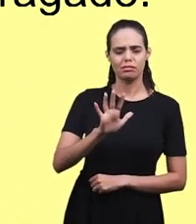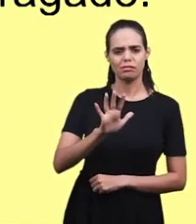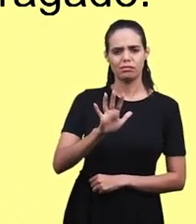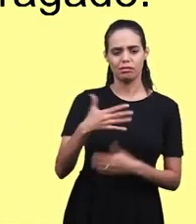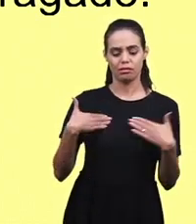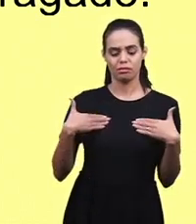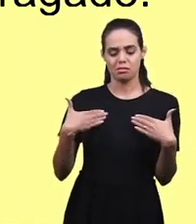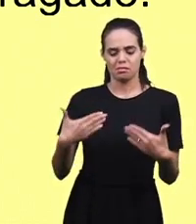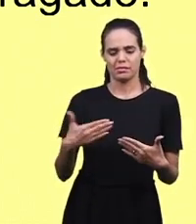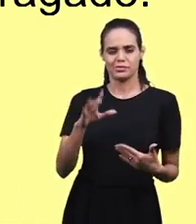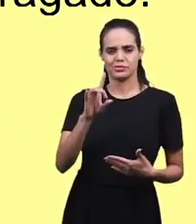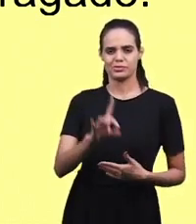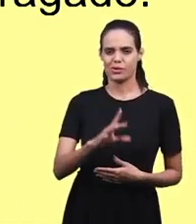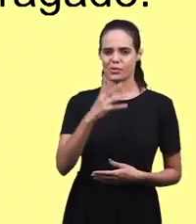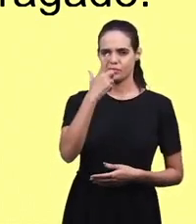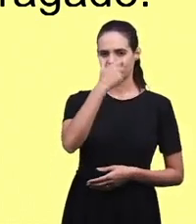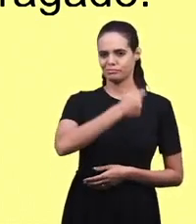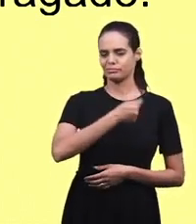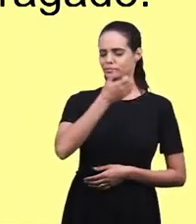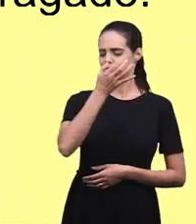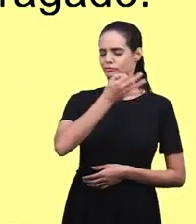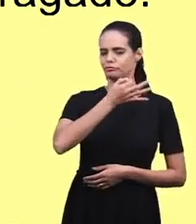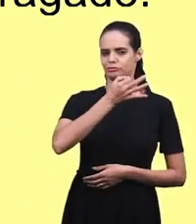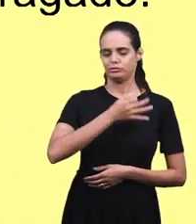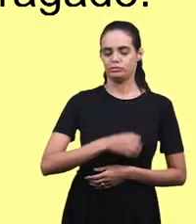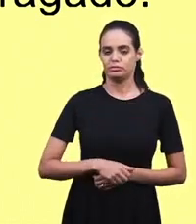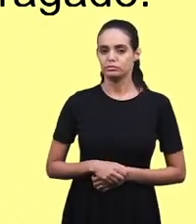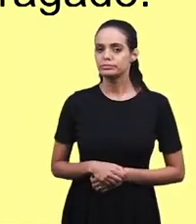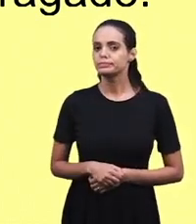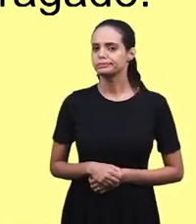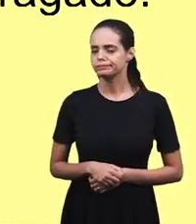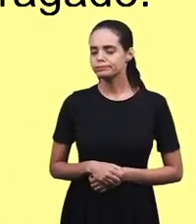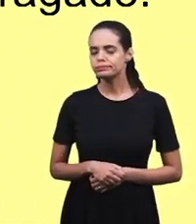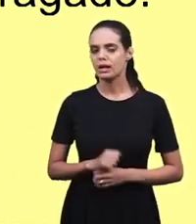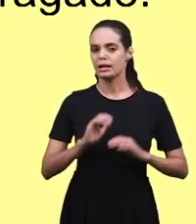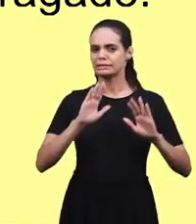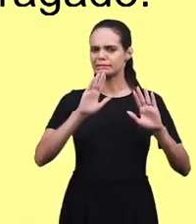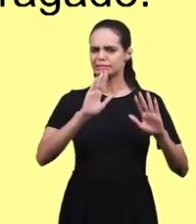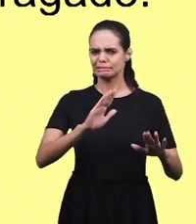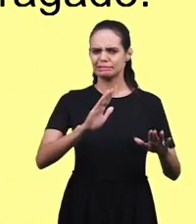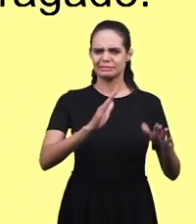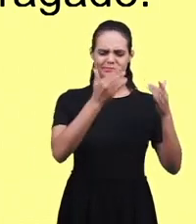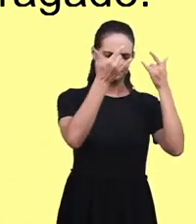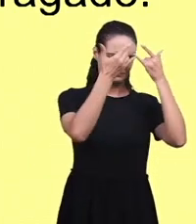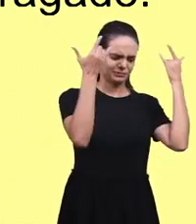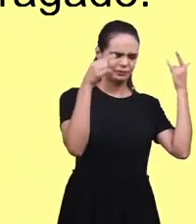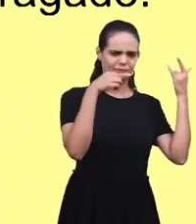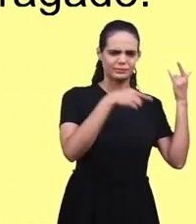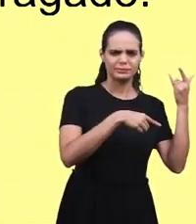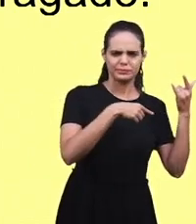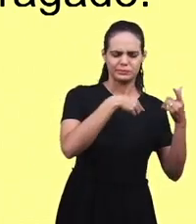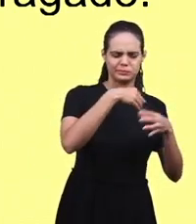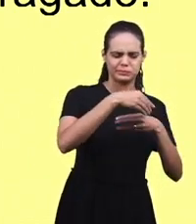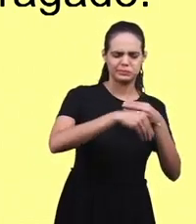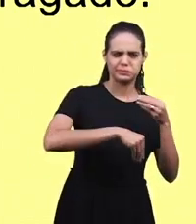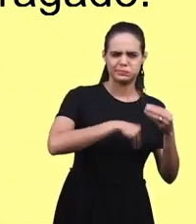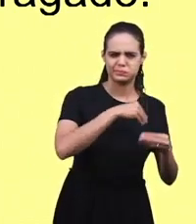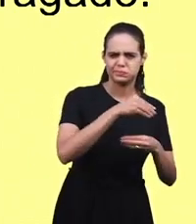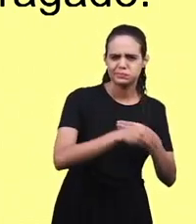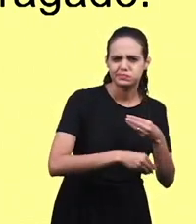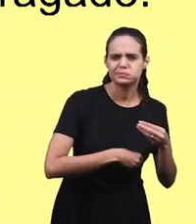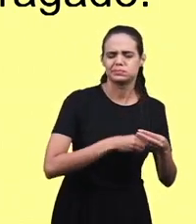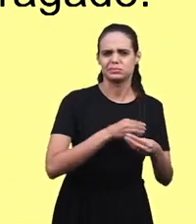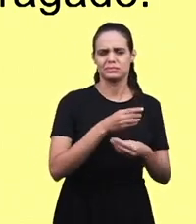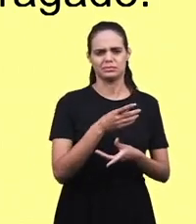are posting and doing. They want to do everything that these people are doing. And you start to follow